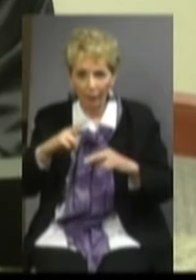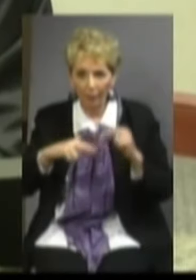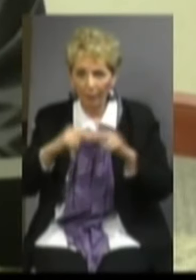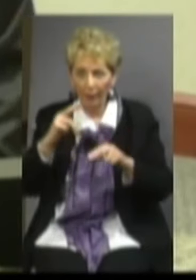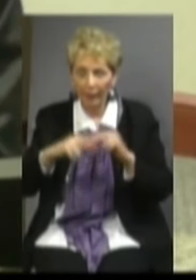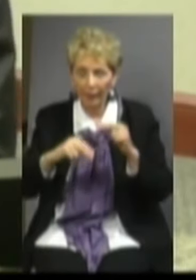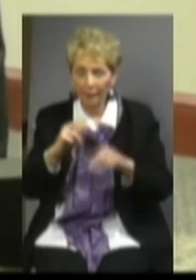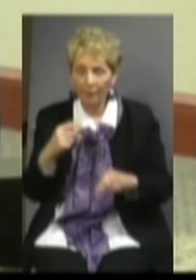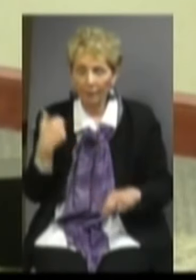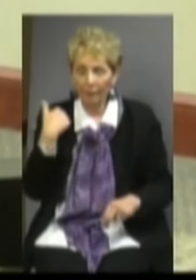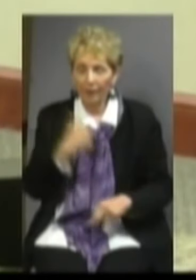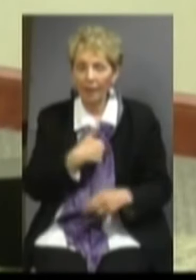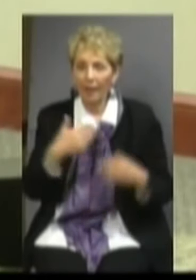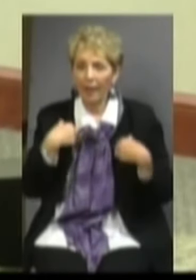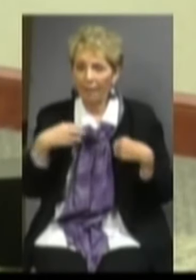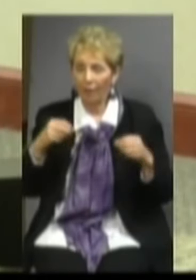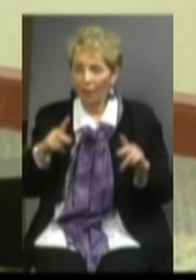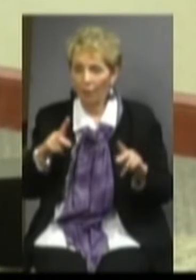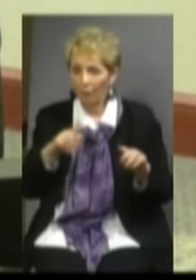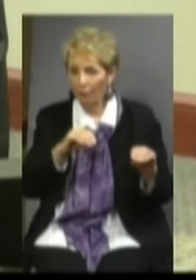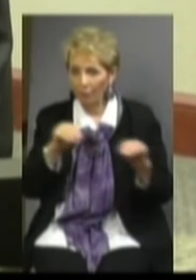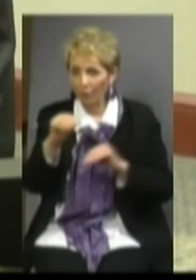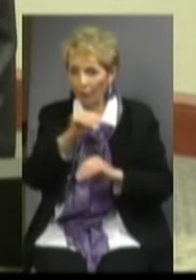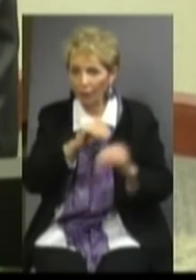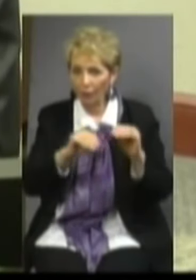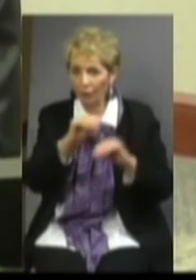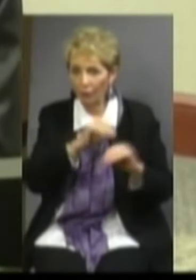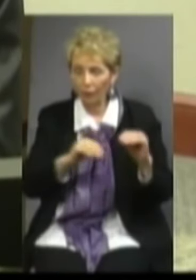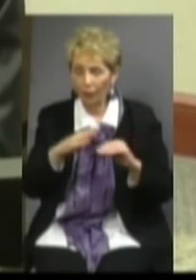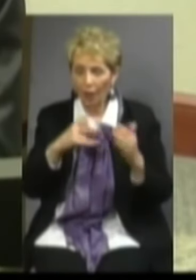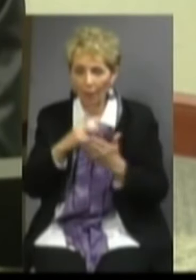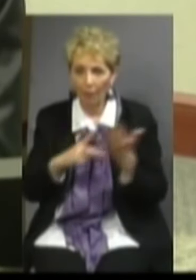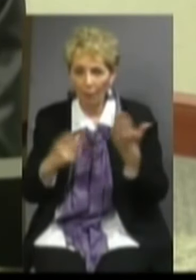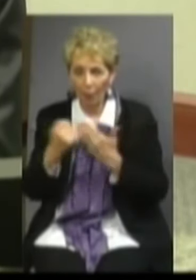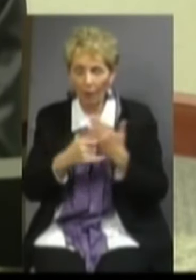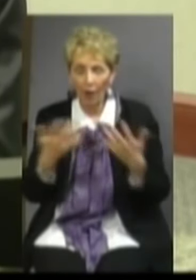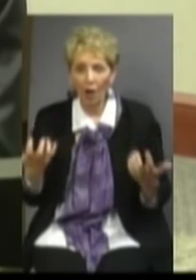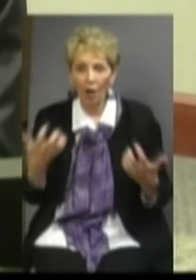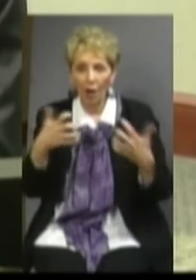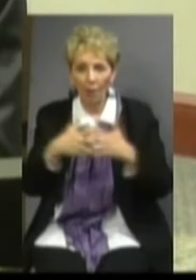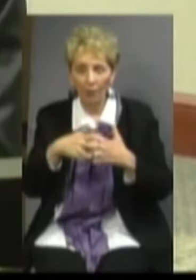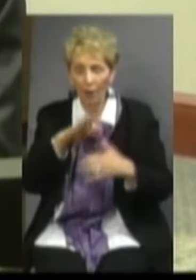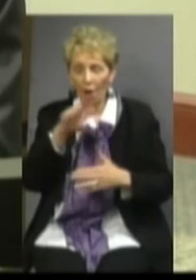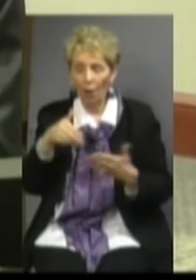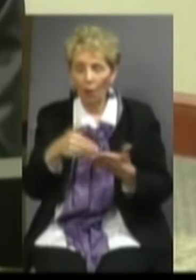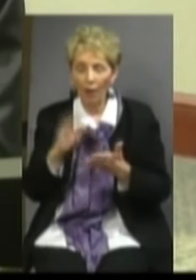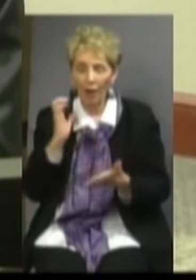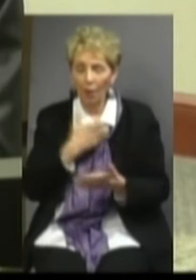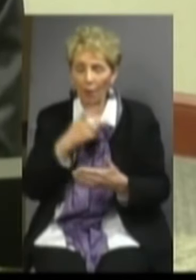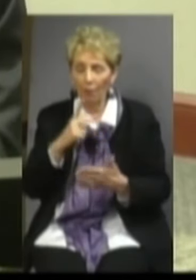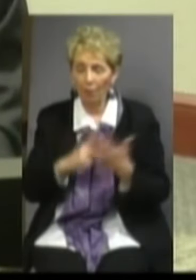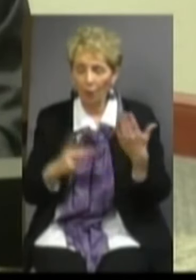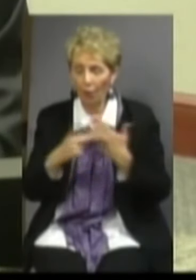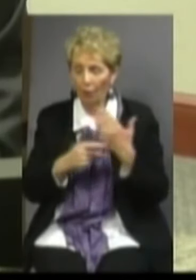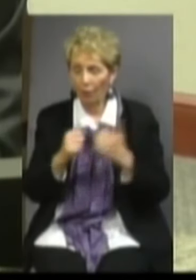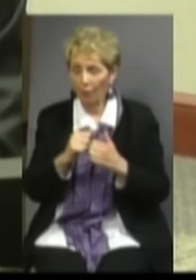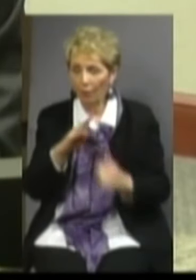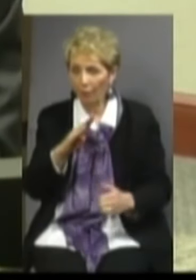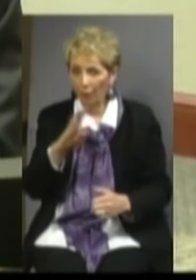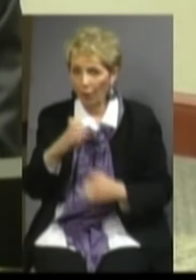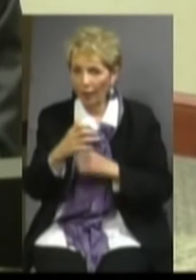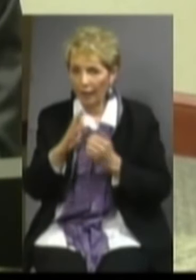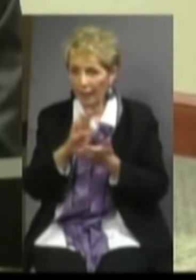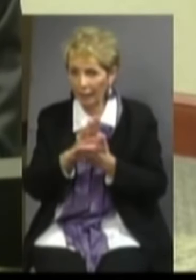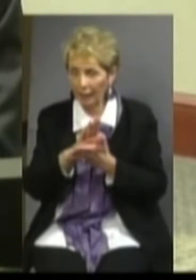we have had an opportunity to move some programs around, retrofit a building, and accommodate all of our partnership programs with Burke County Schools. This